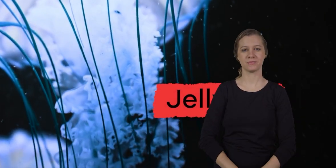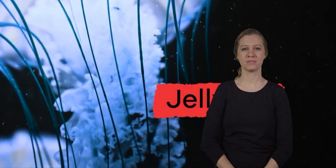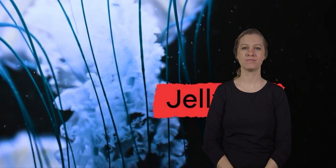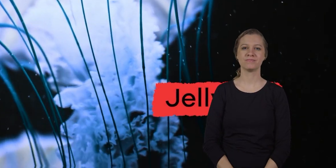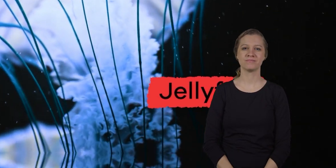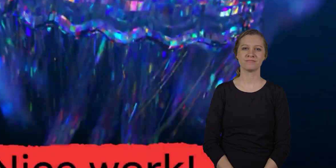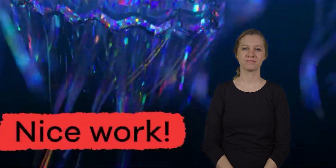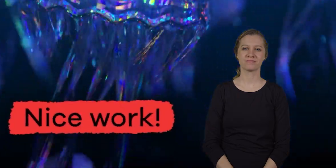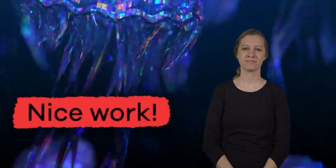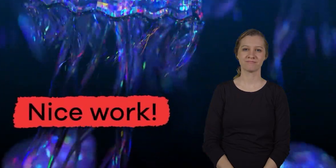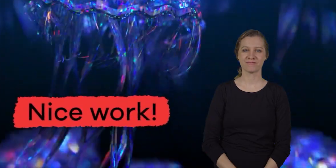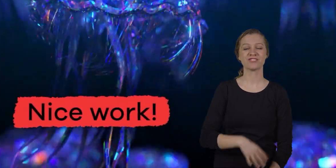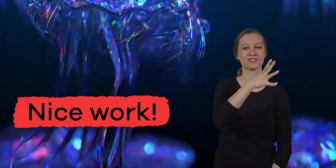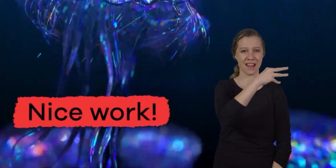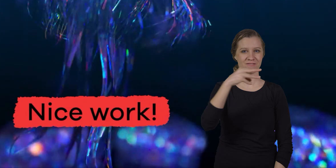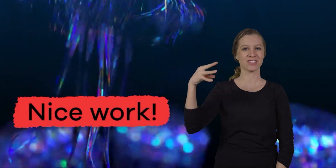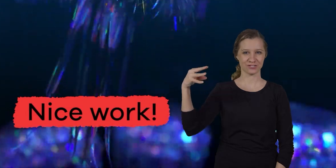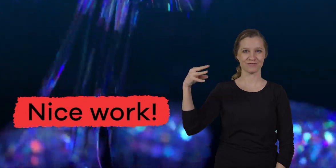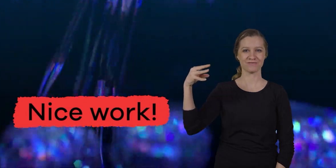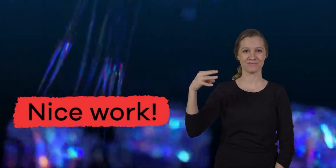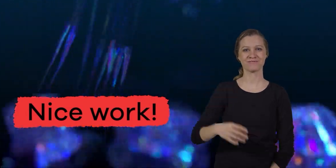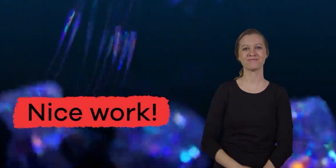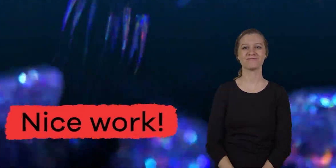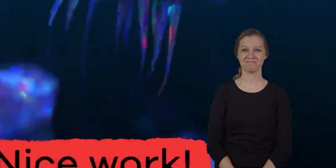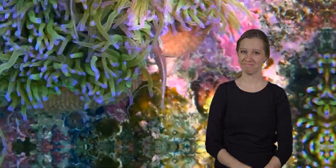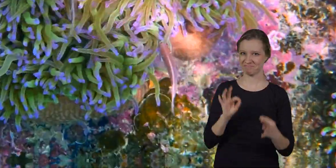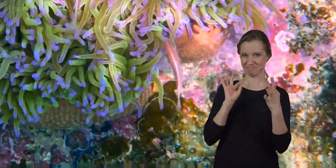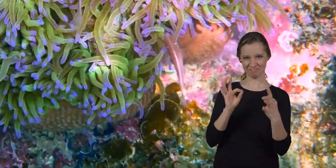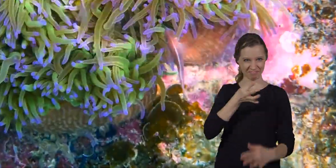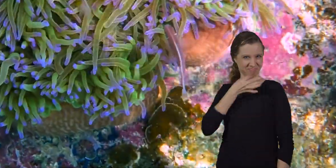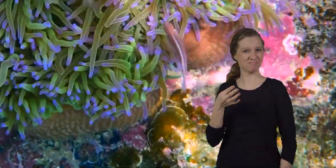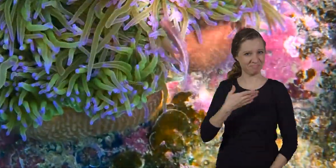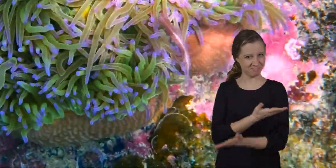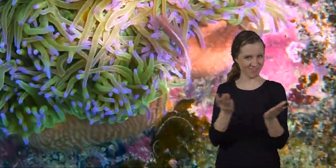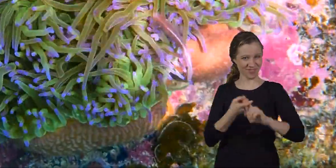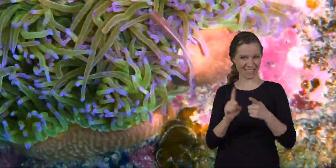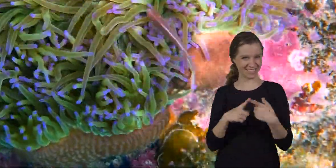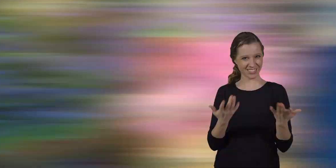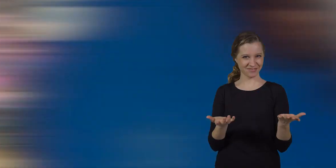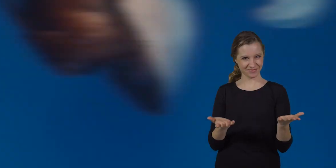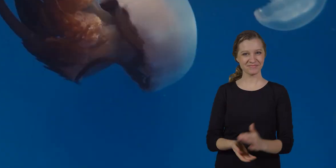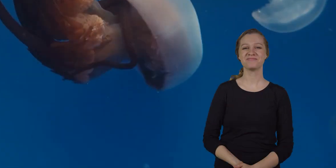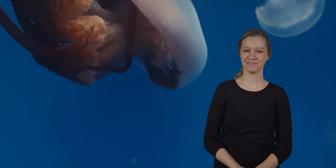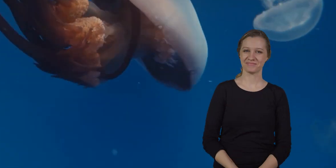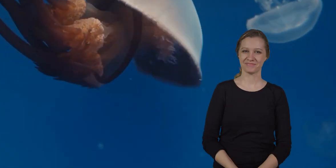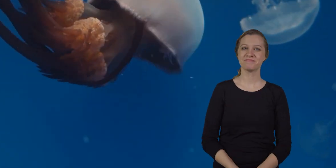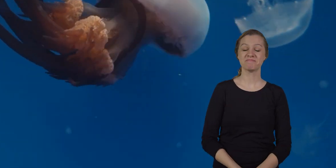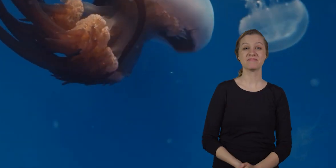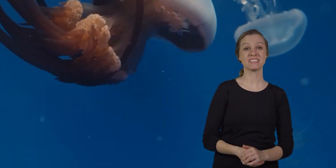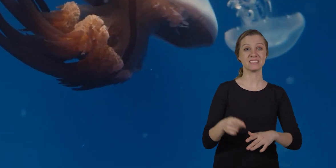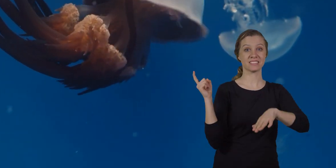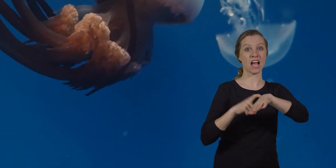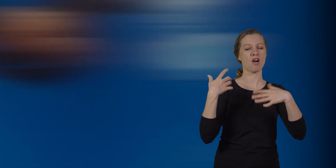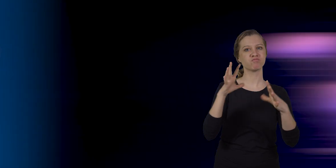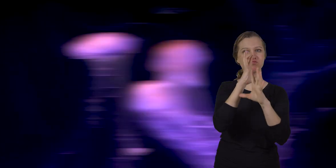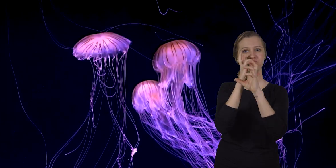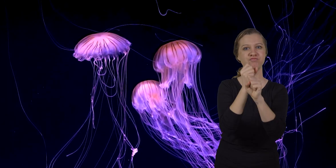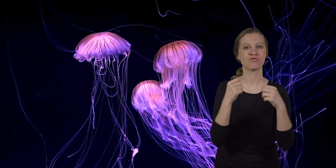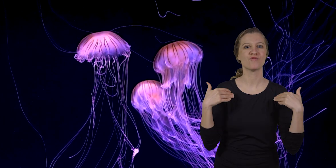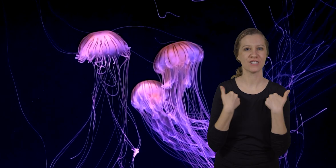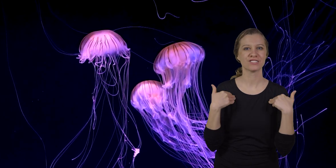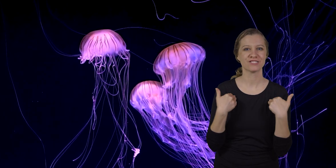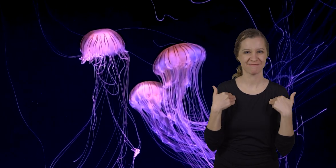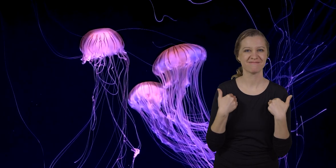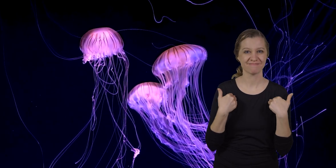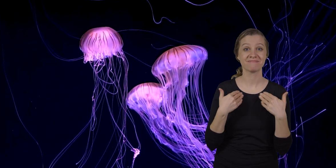jellyfish nice work friends cnidarians are fascinating creatures the next time you see